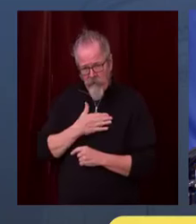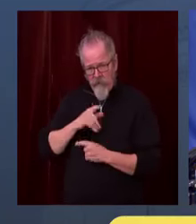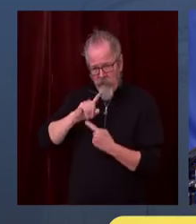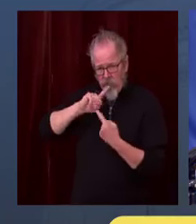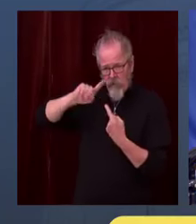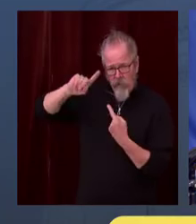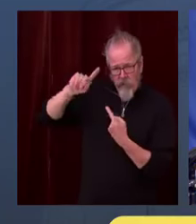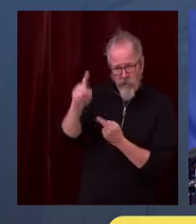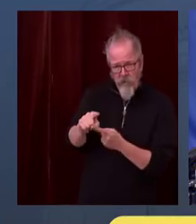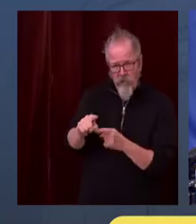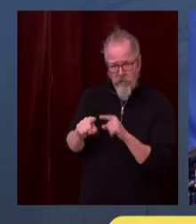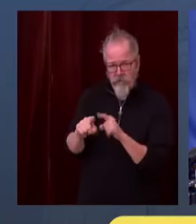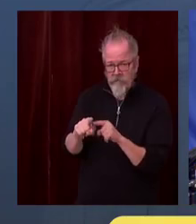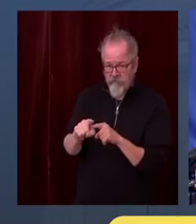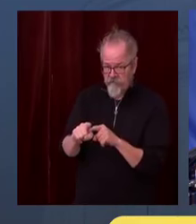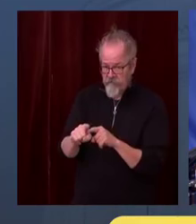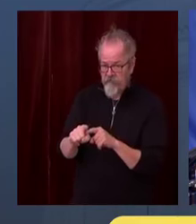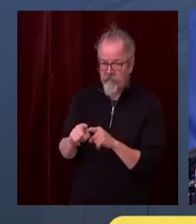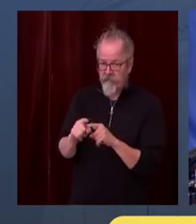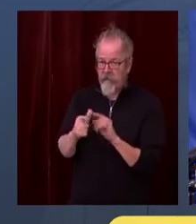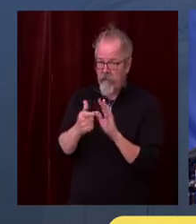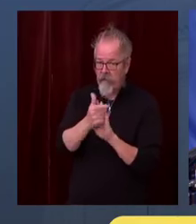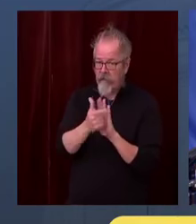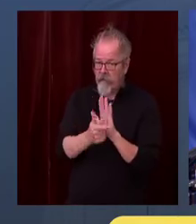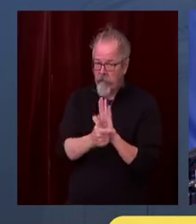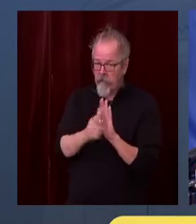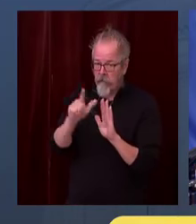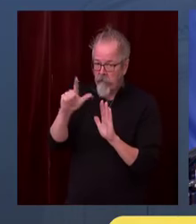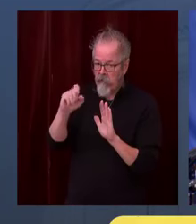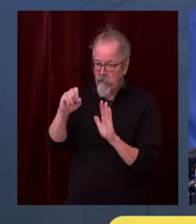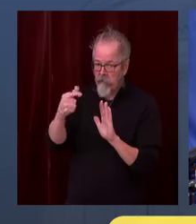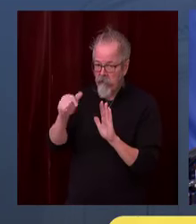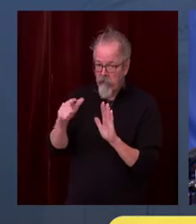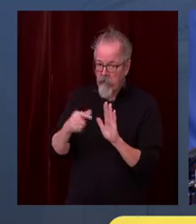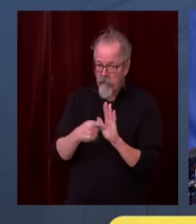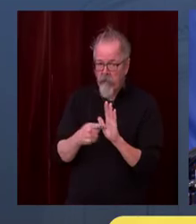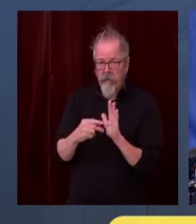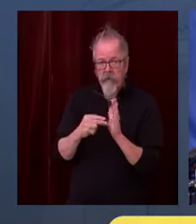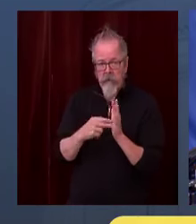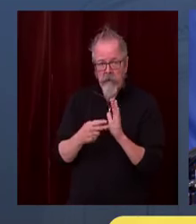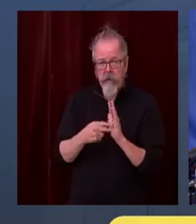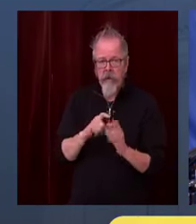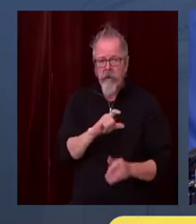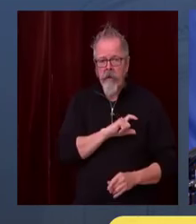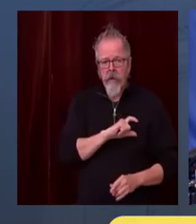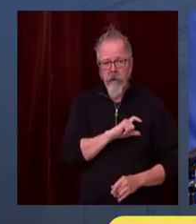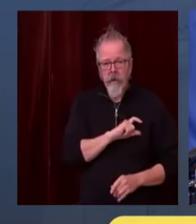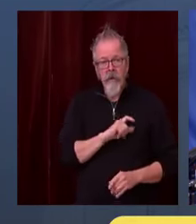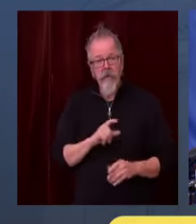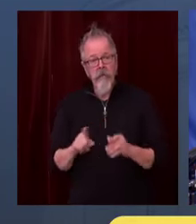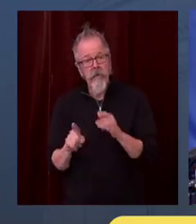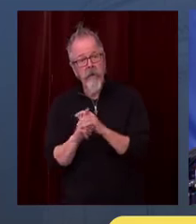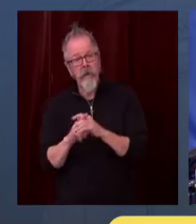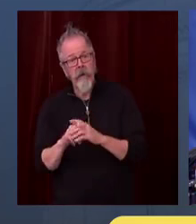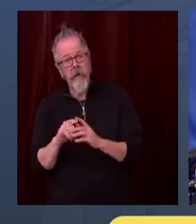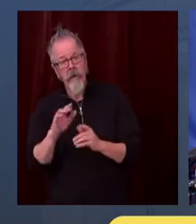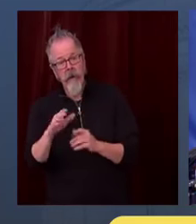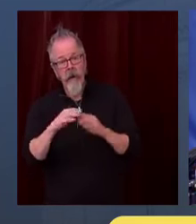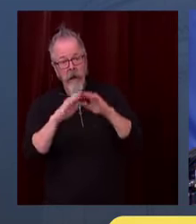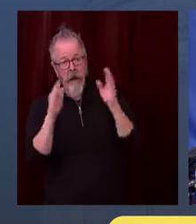to abide by the law will abide by the law, which is to not have these unnecessary social interactions, which are